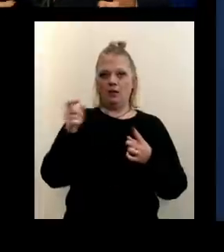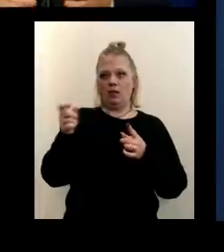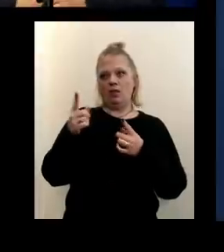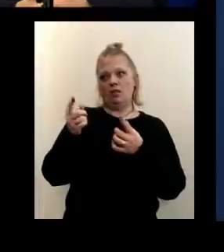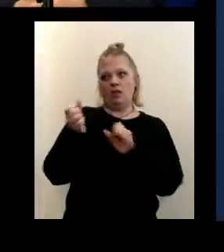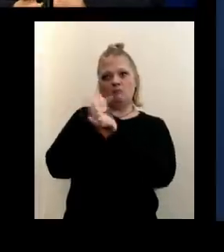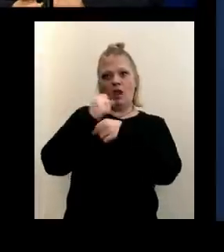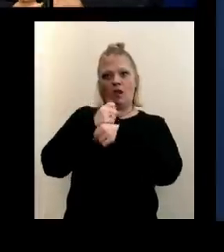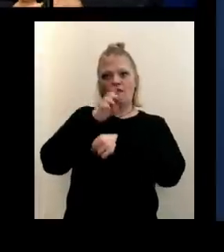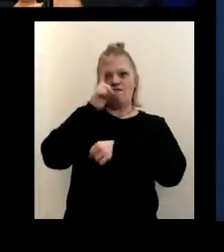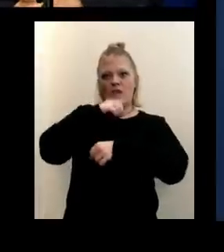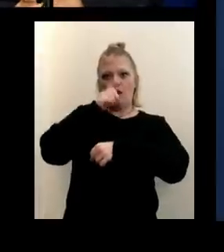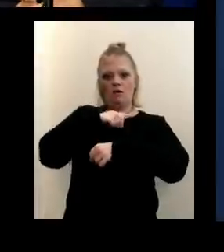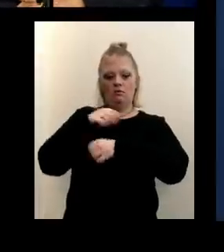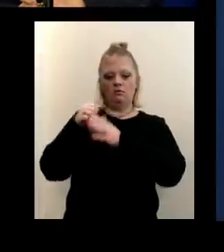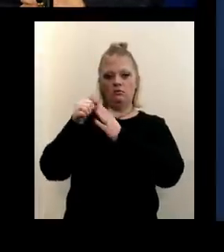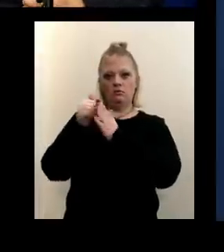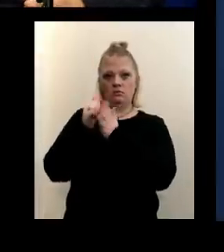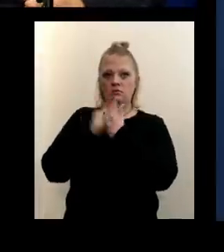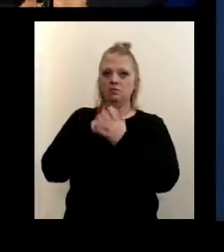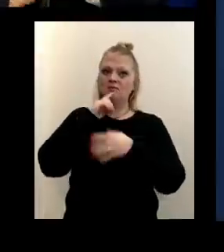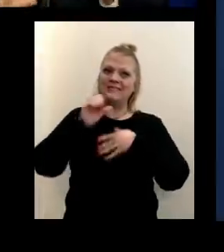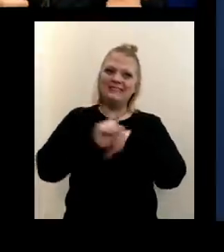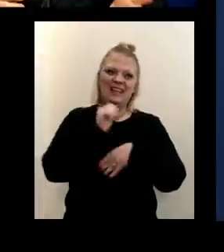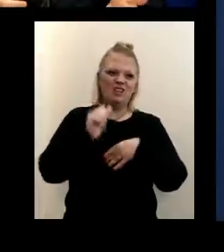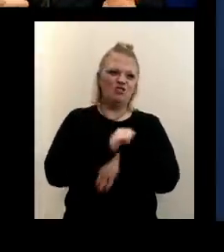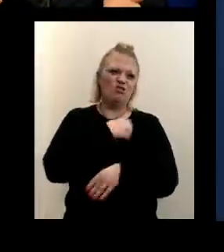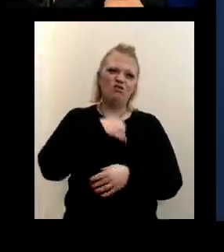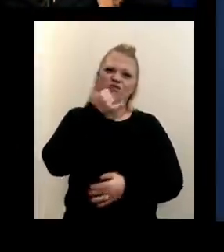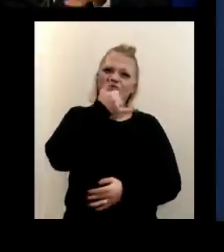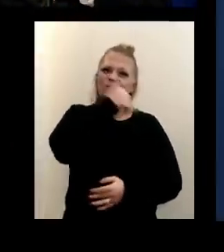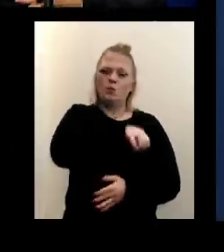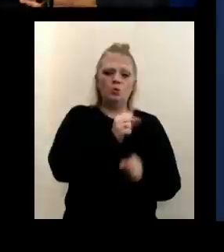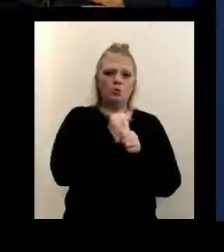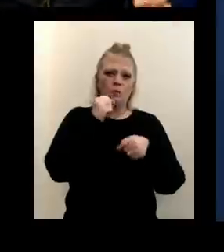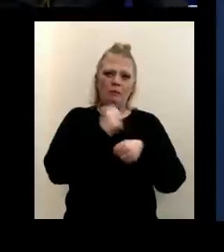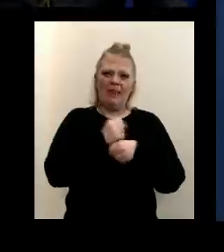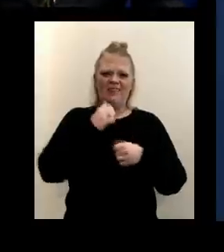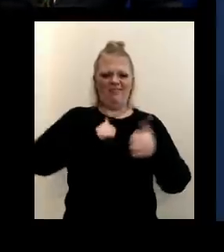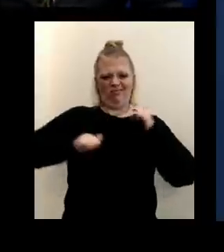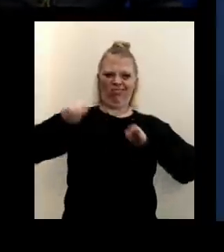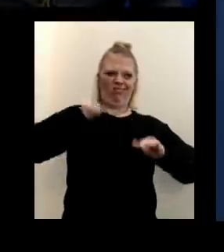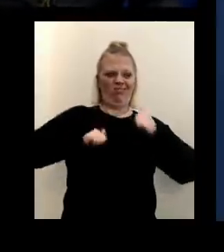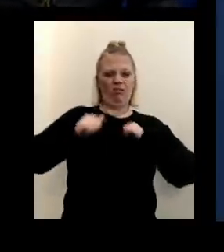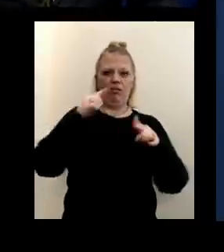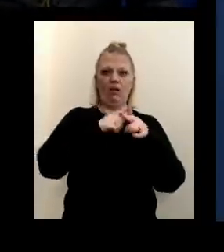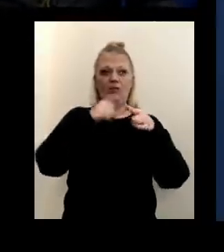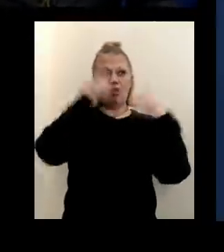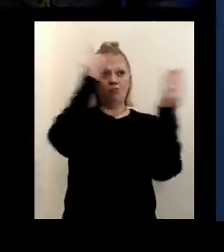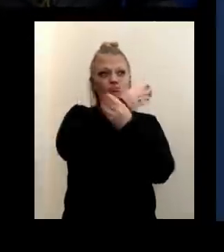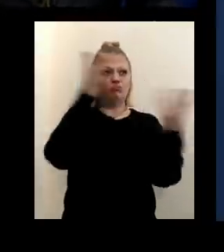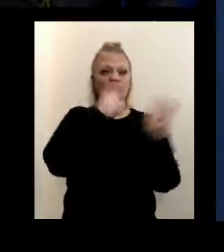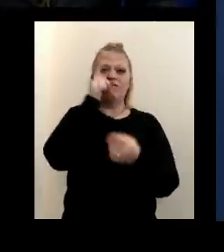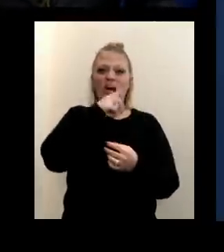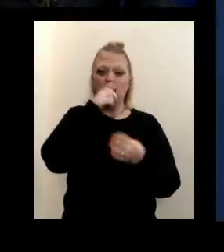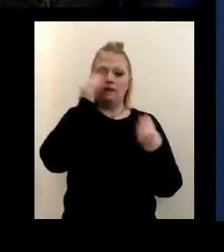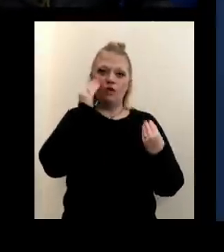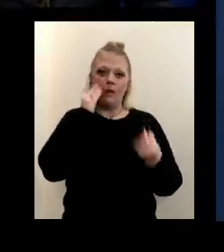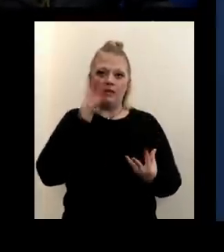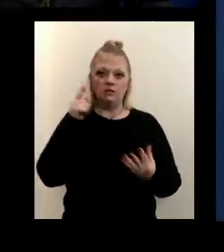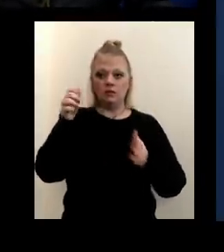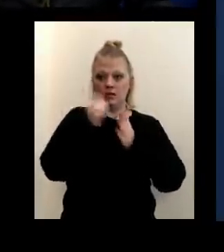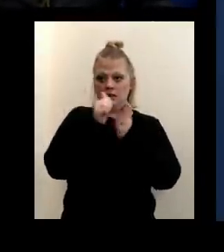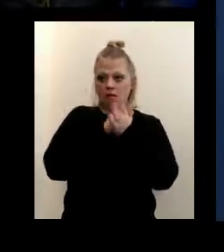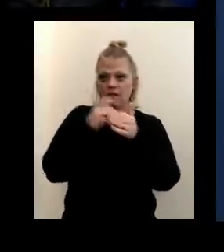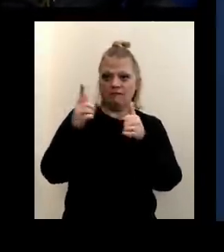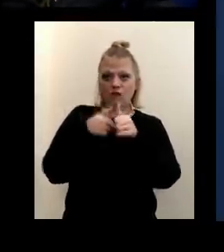irresponsible for these actors to do this, to create these fake accounts and then put out misleading information, false information. When these accounts were